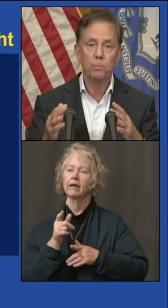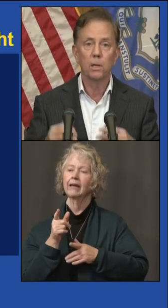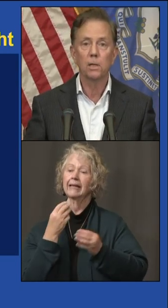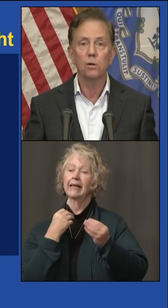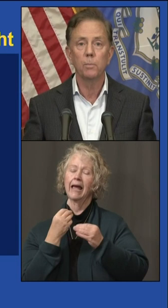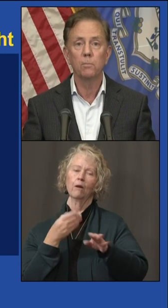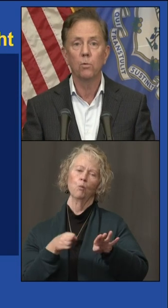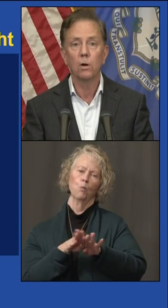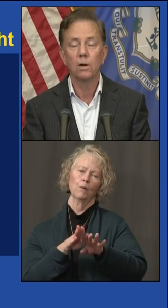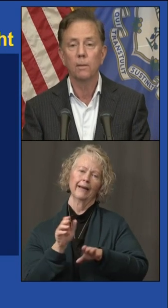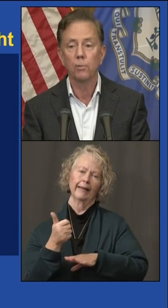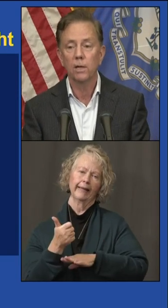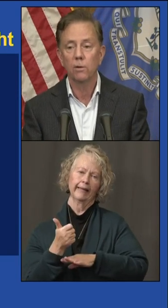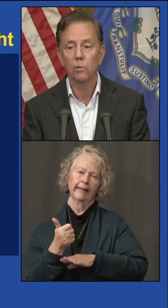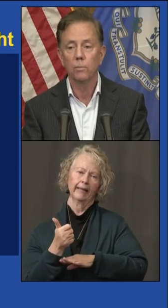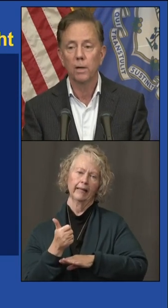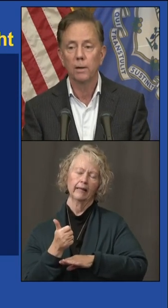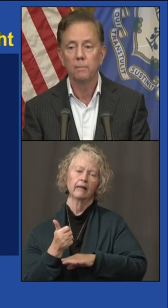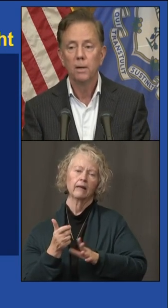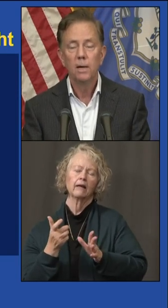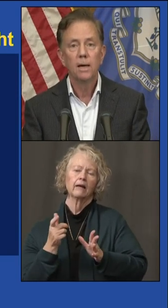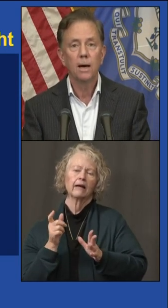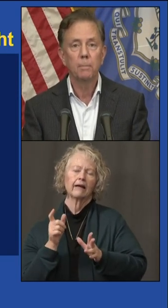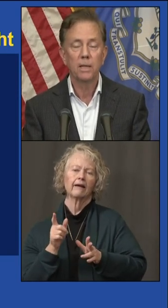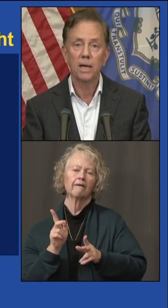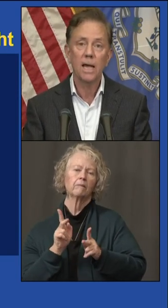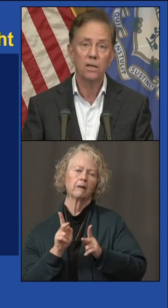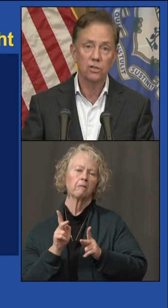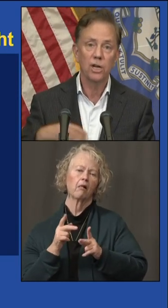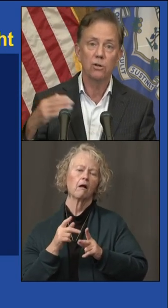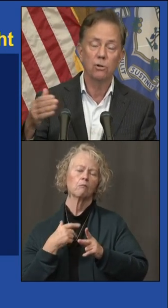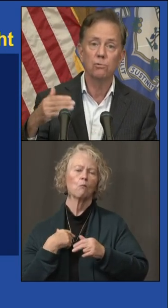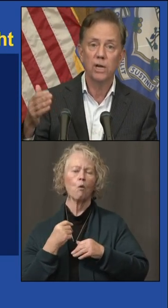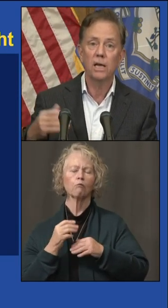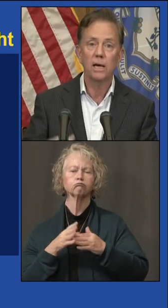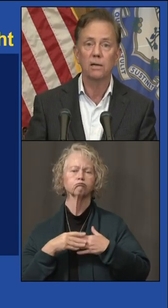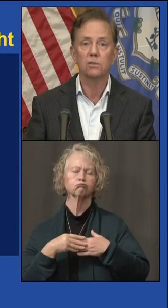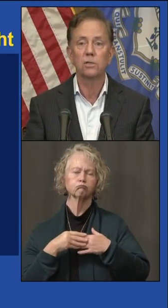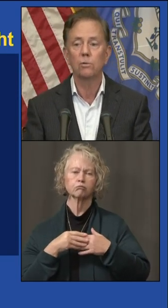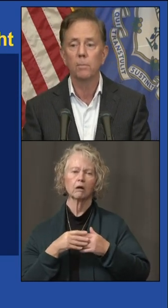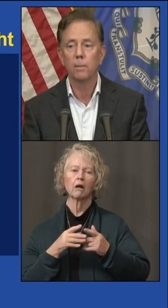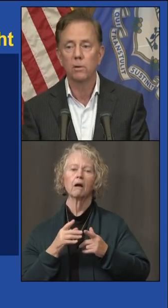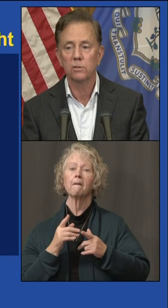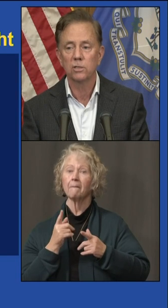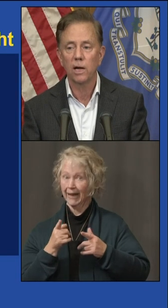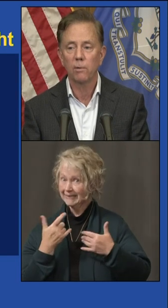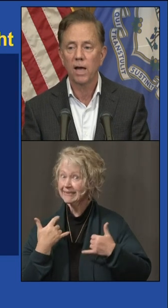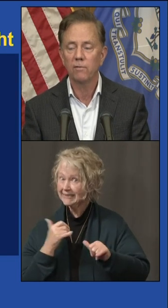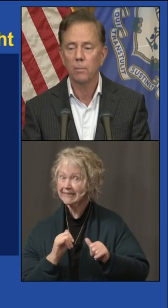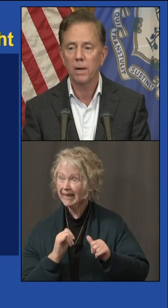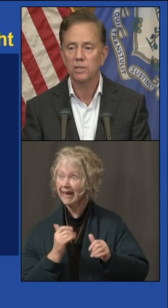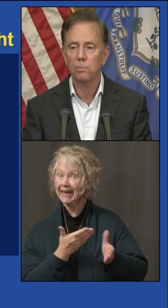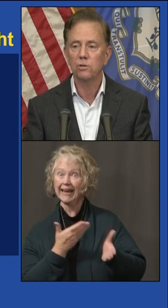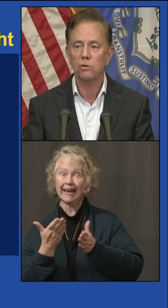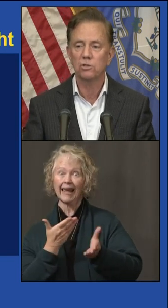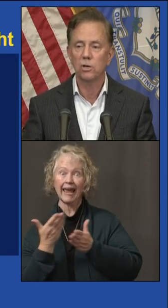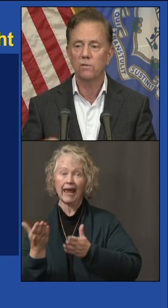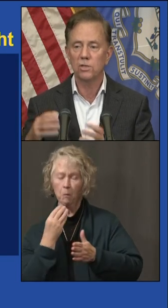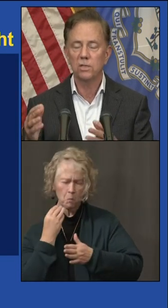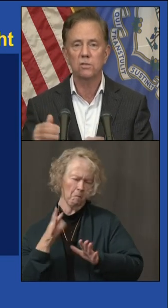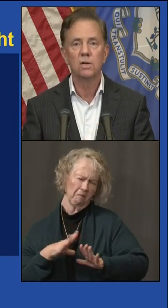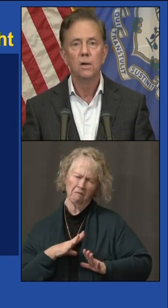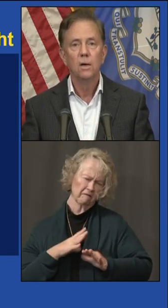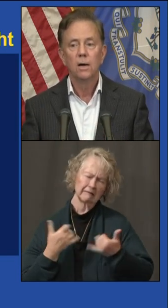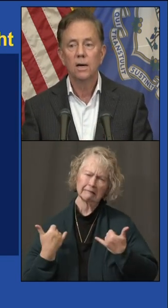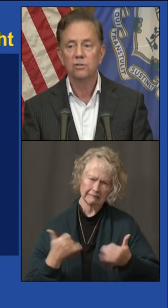Give people a little bit more breathing room there. But they can continue to do takeout, as you remember, just like we have in the past. Personal